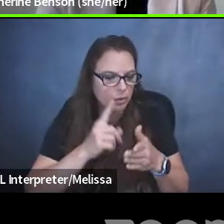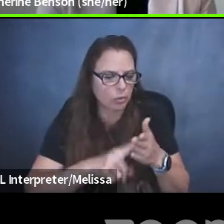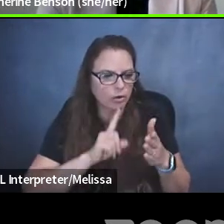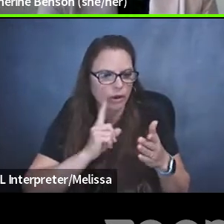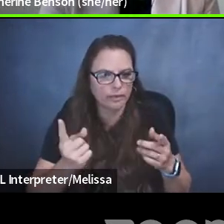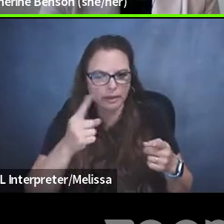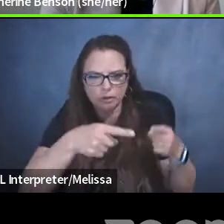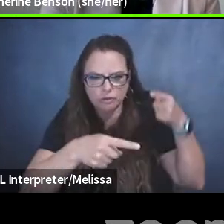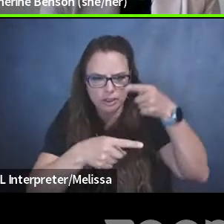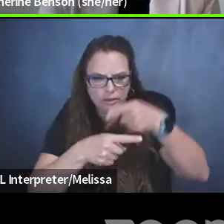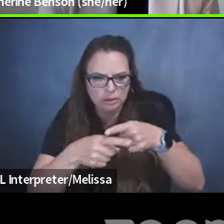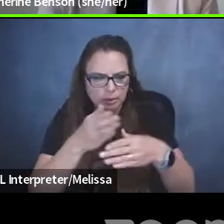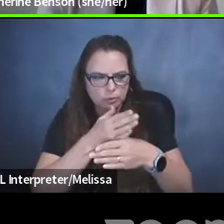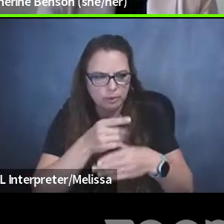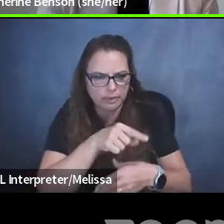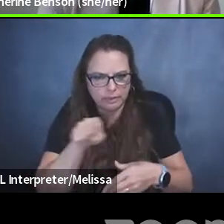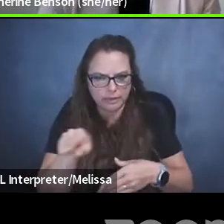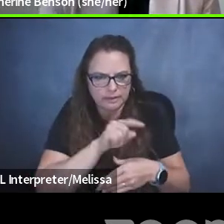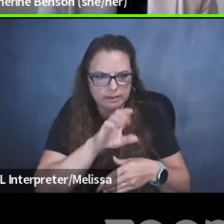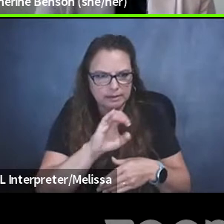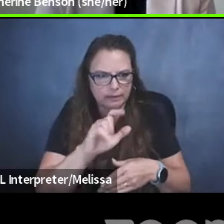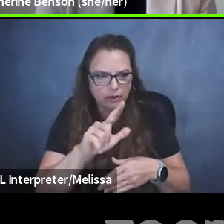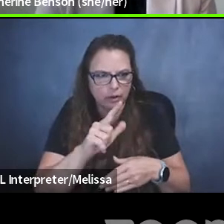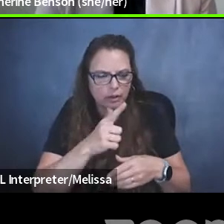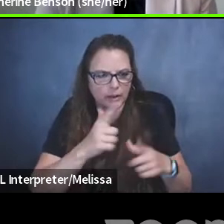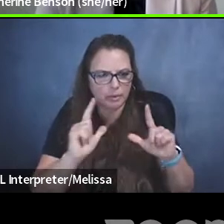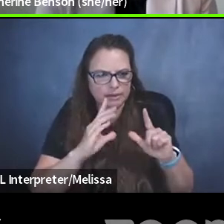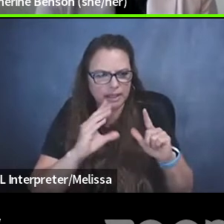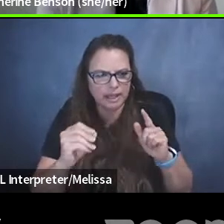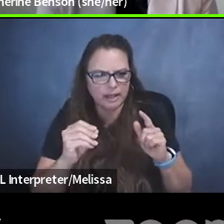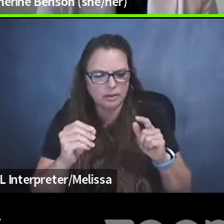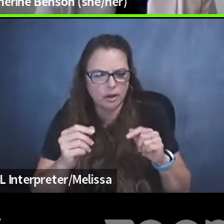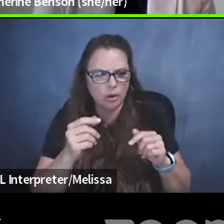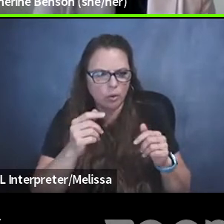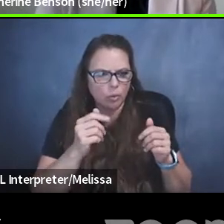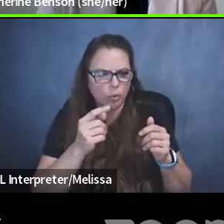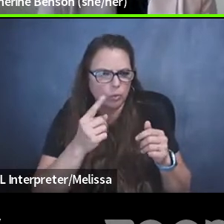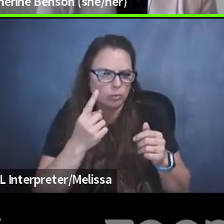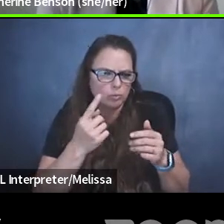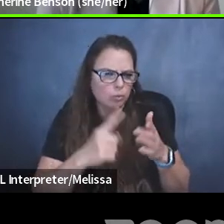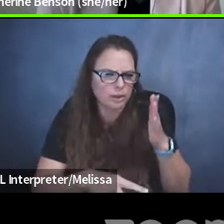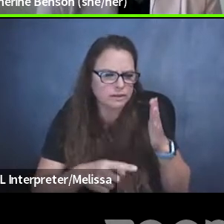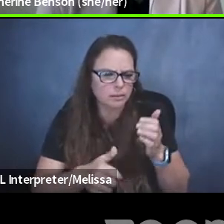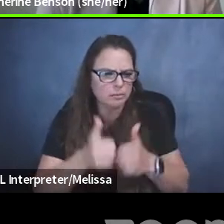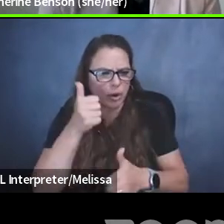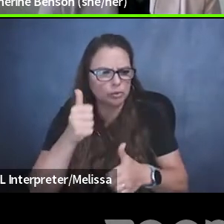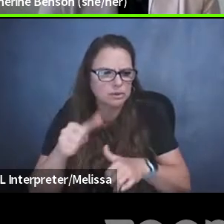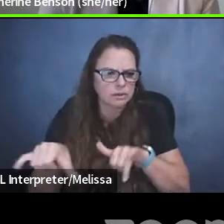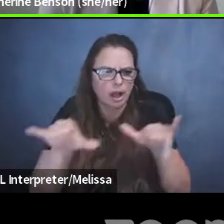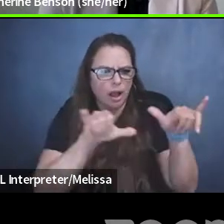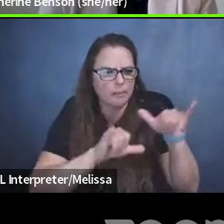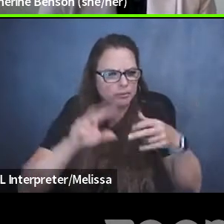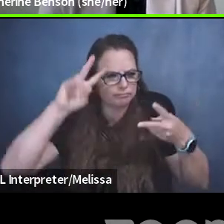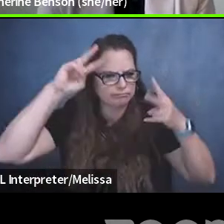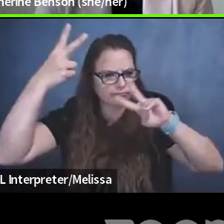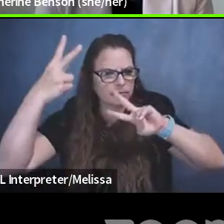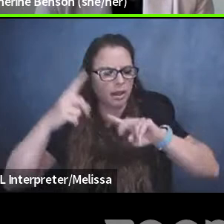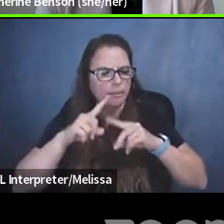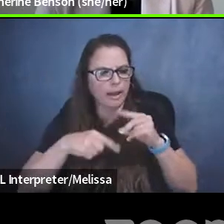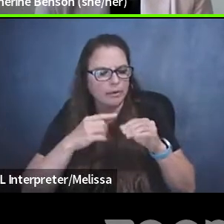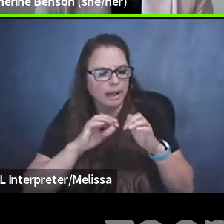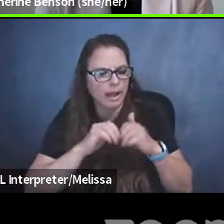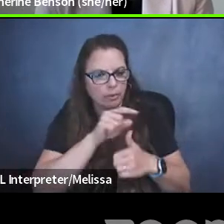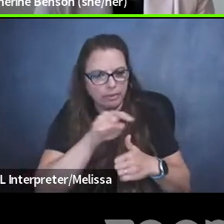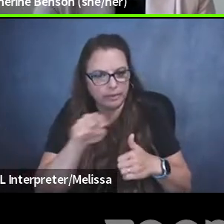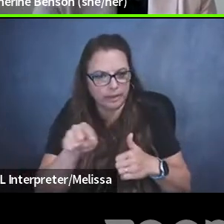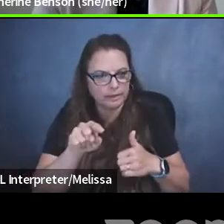between these civil liberties, and what are the most common misconceptions that you've come across about how these issues pertain